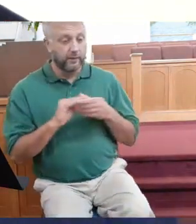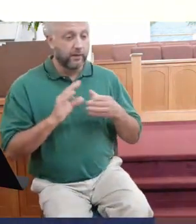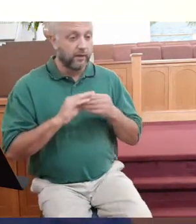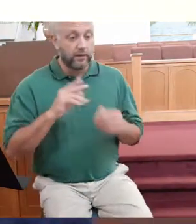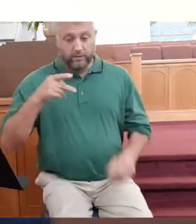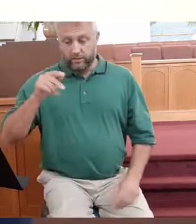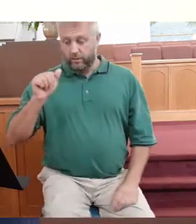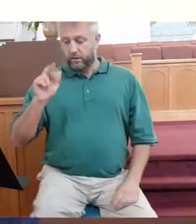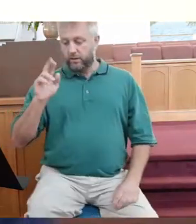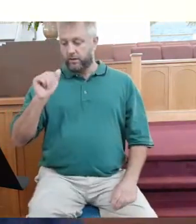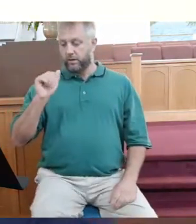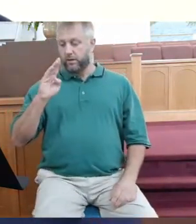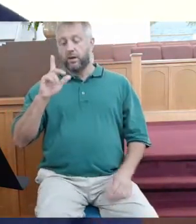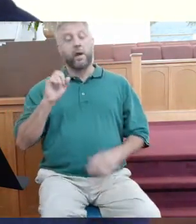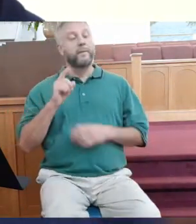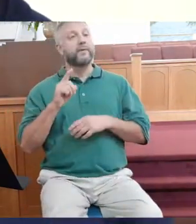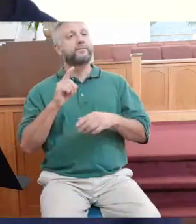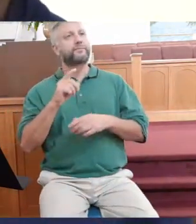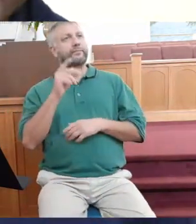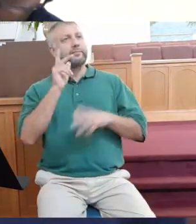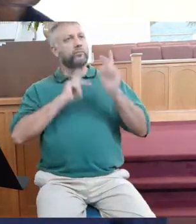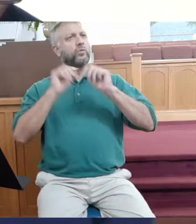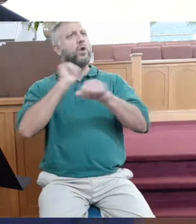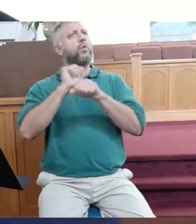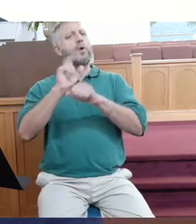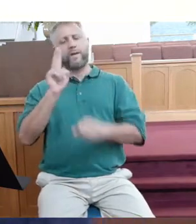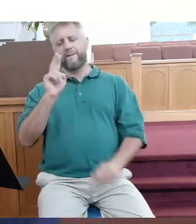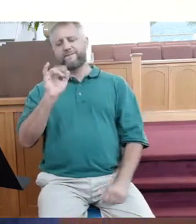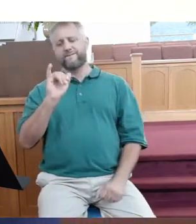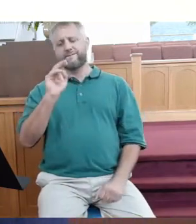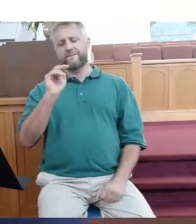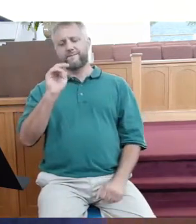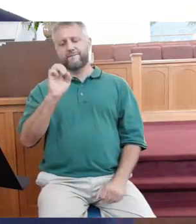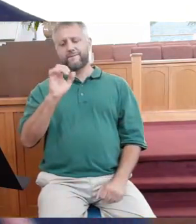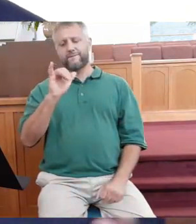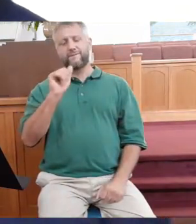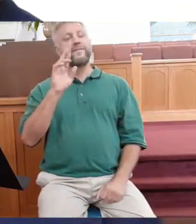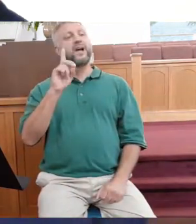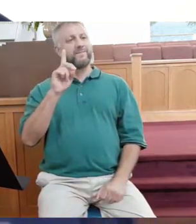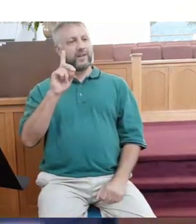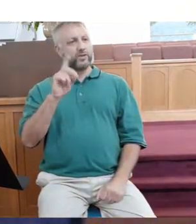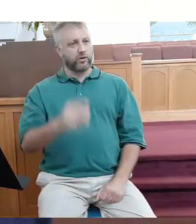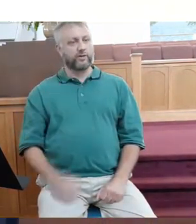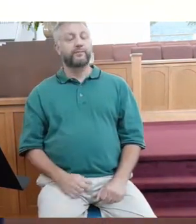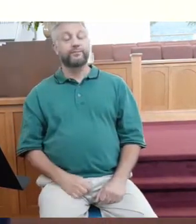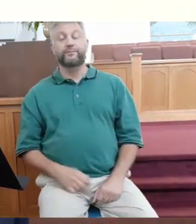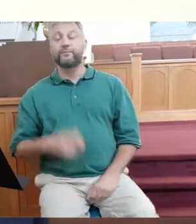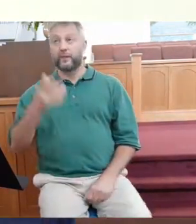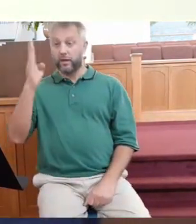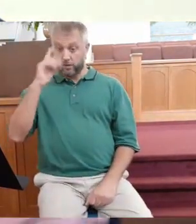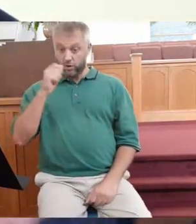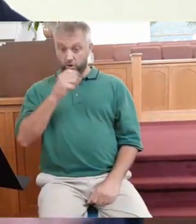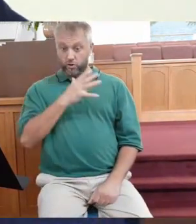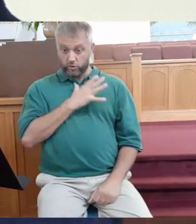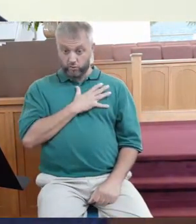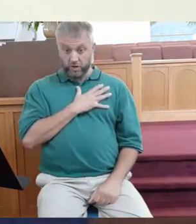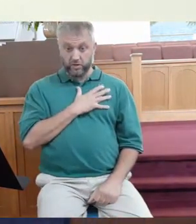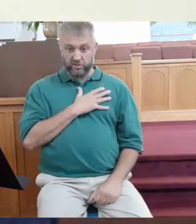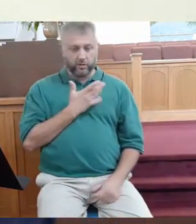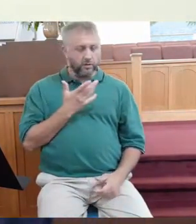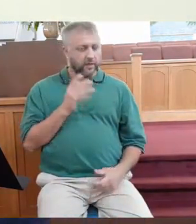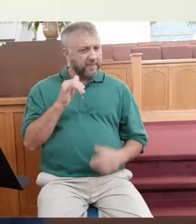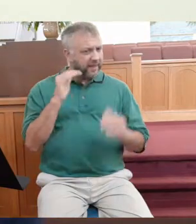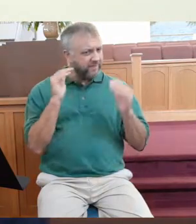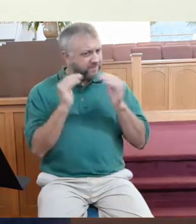show us a parable of people who worked in a vineyard and we're going to see how God's grace is different from what we think is fair.